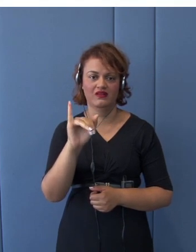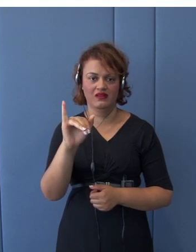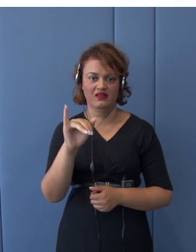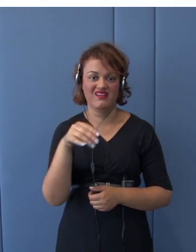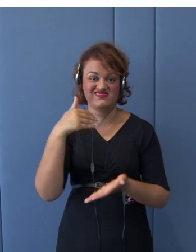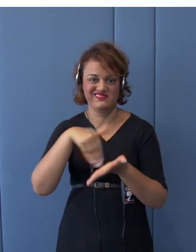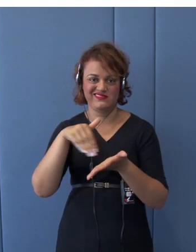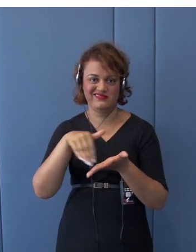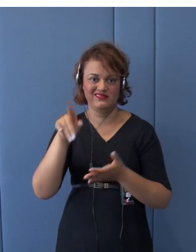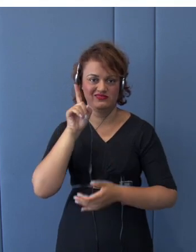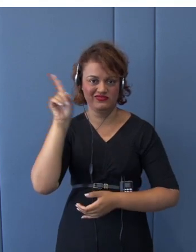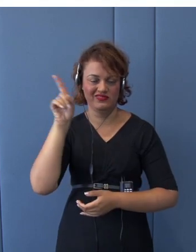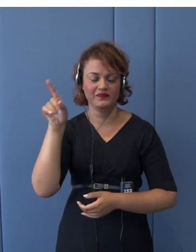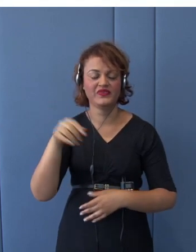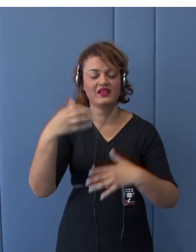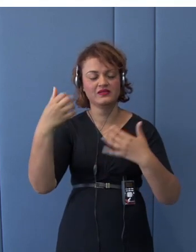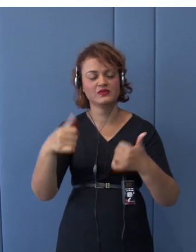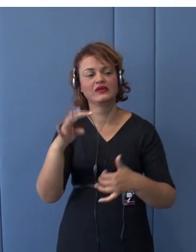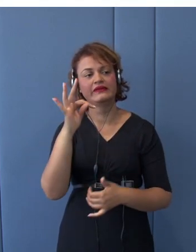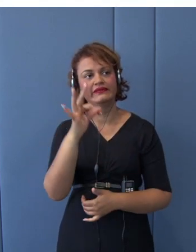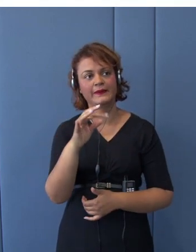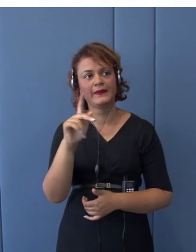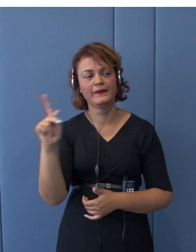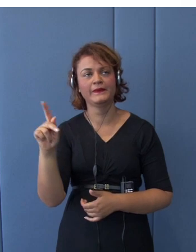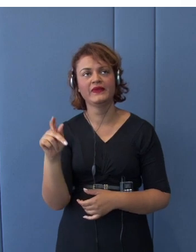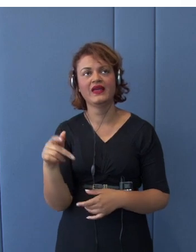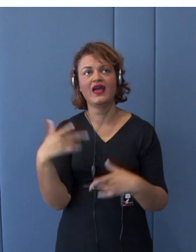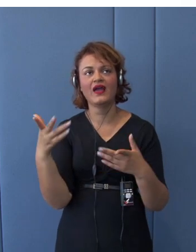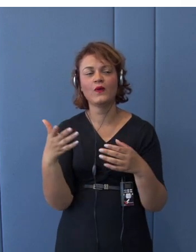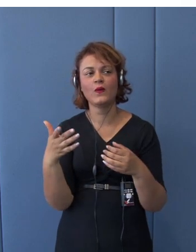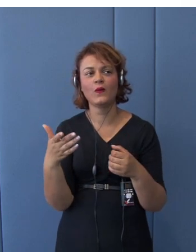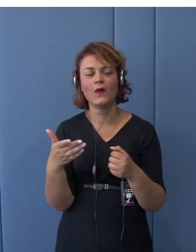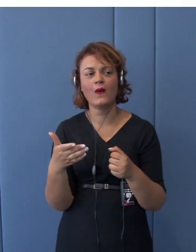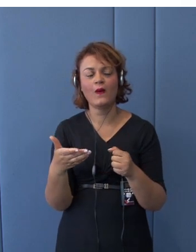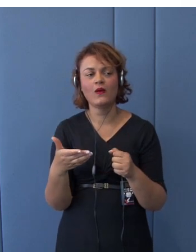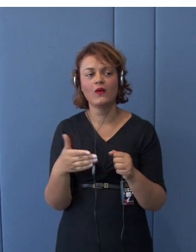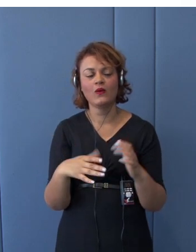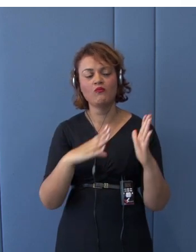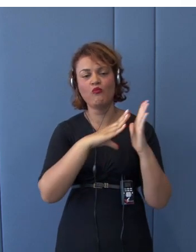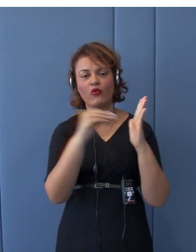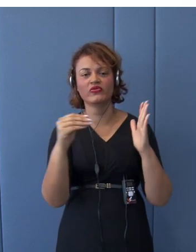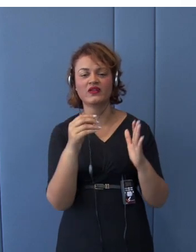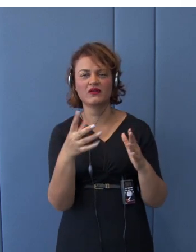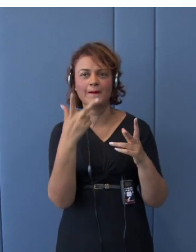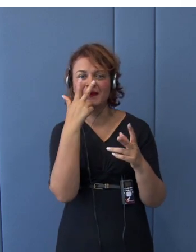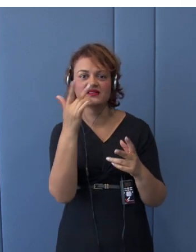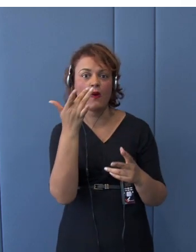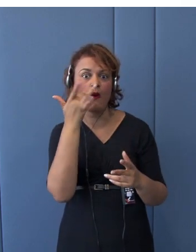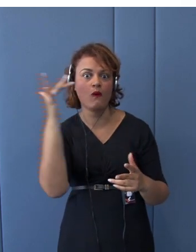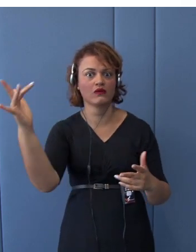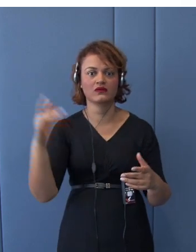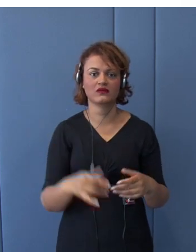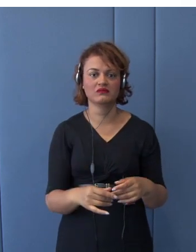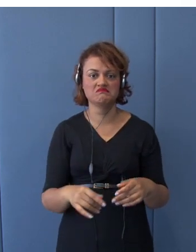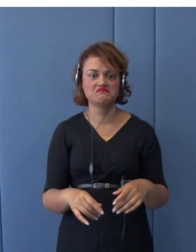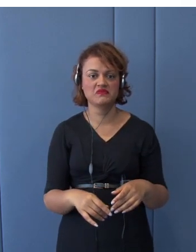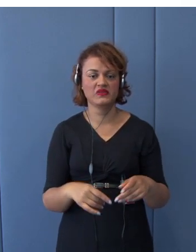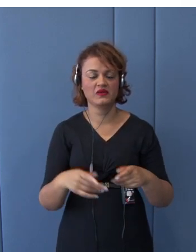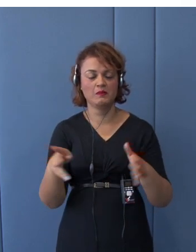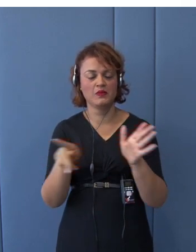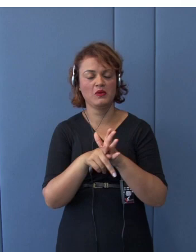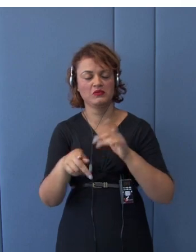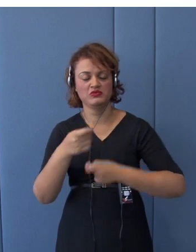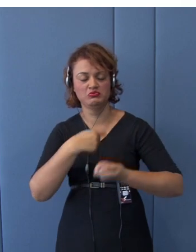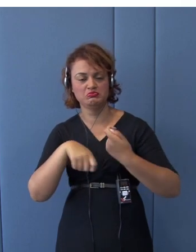as a golden standard of the future trade policies. But, of course, during the campaign, he also joined